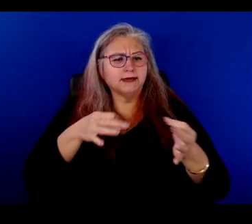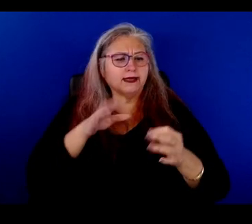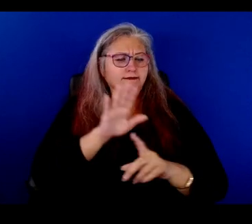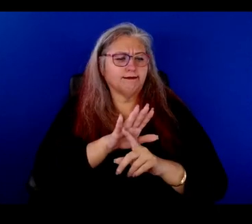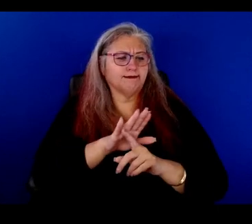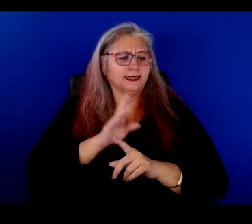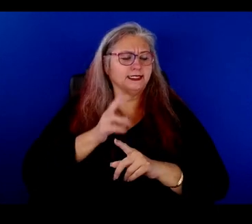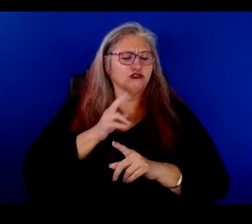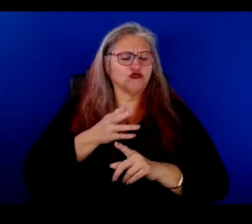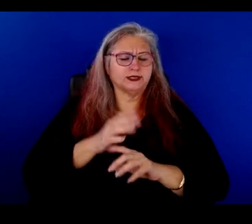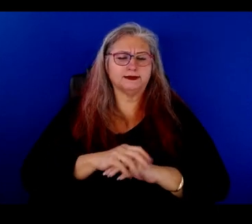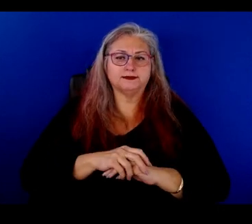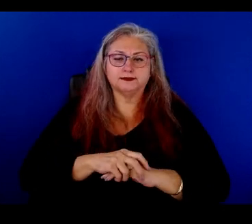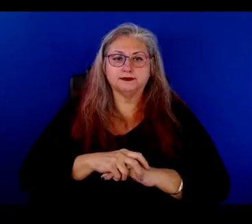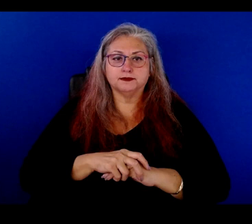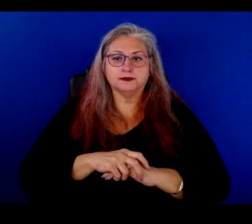history.